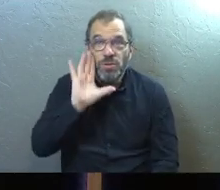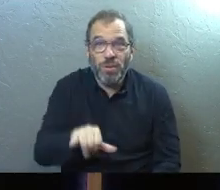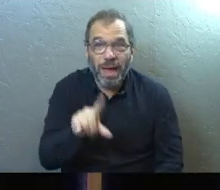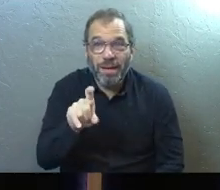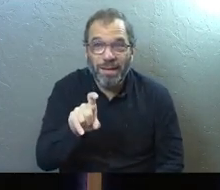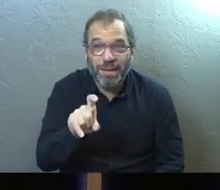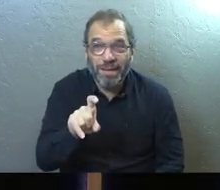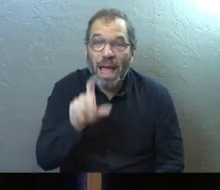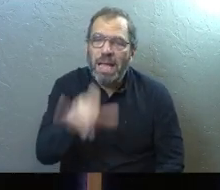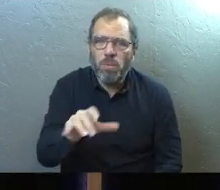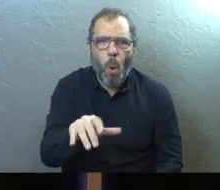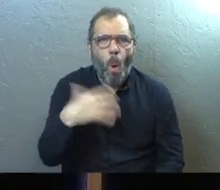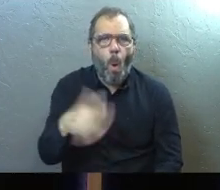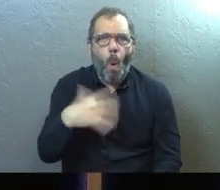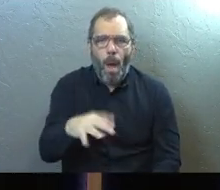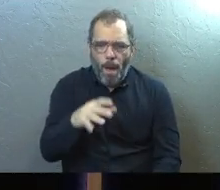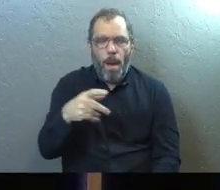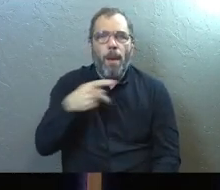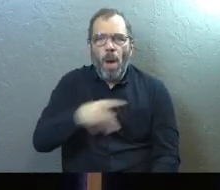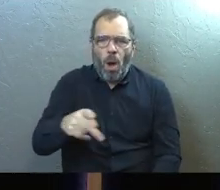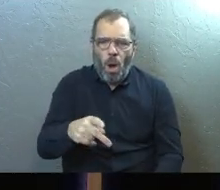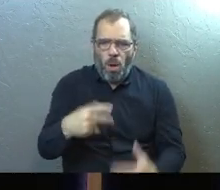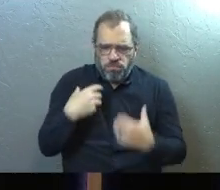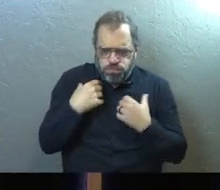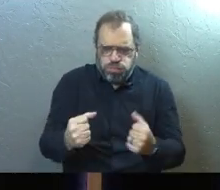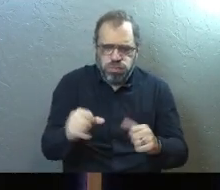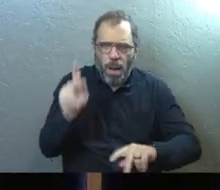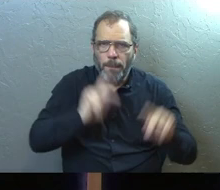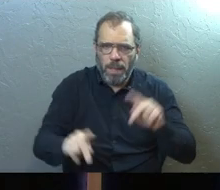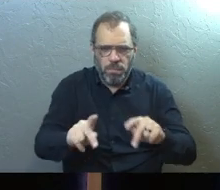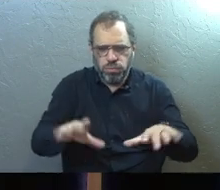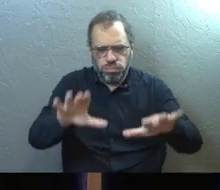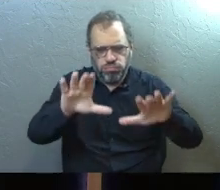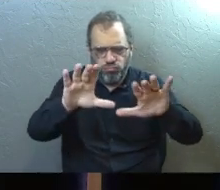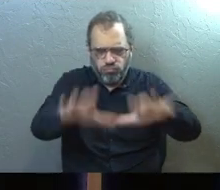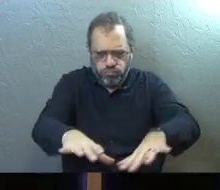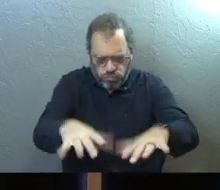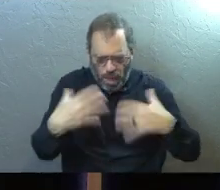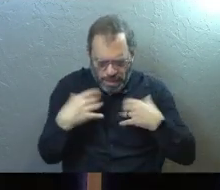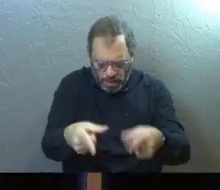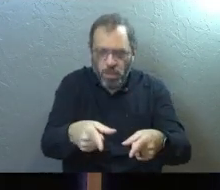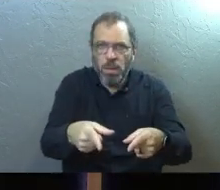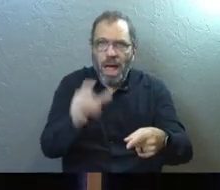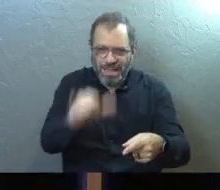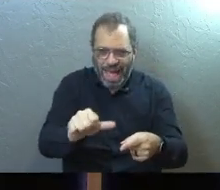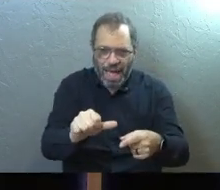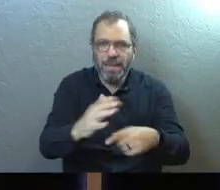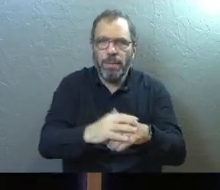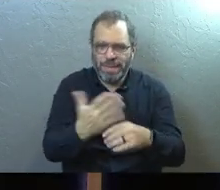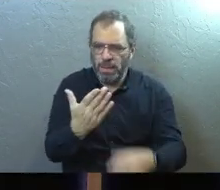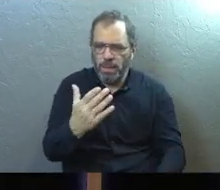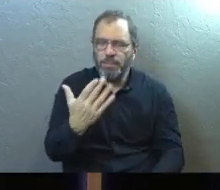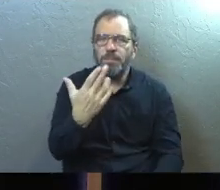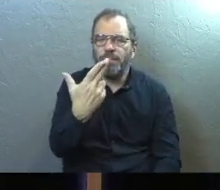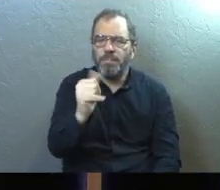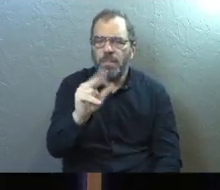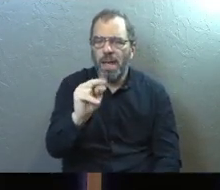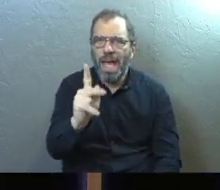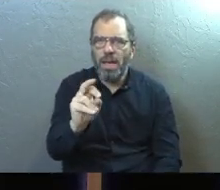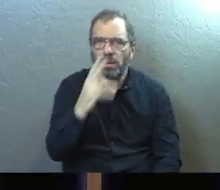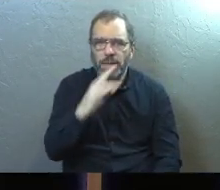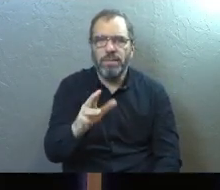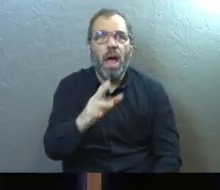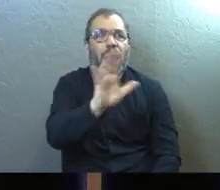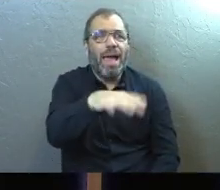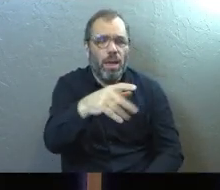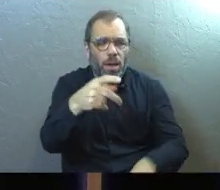you know that? It was so extreme, Paul's ability to heal people for Christ, that they would take handkerchiefs, and they would get